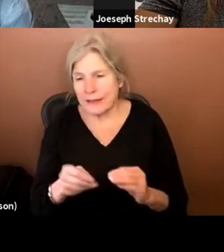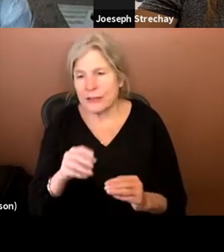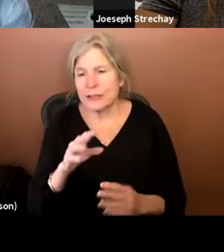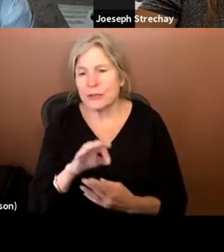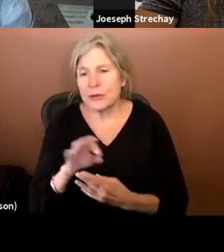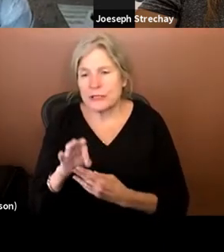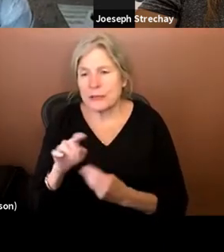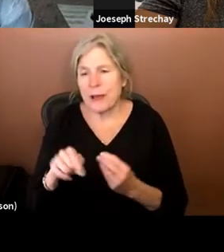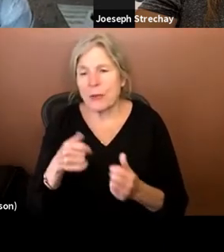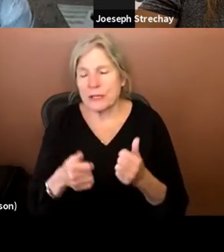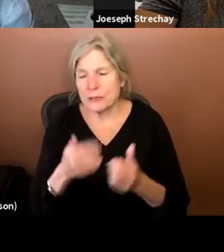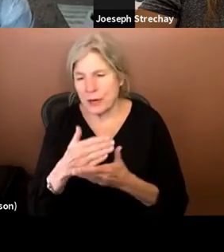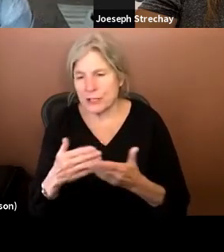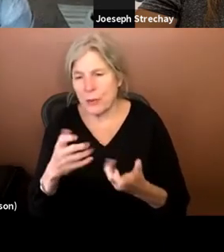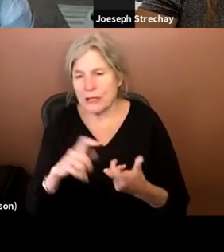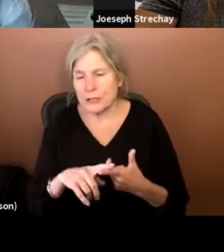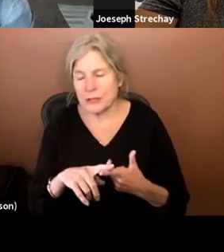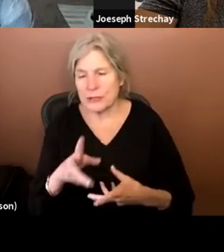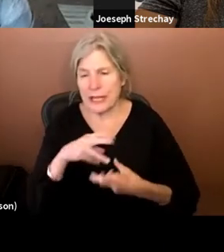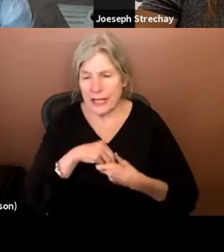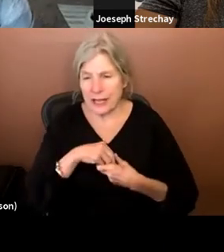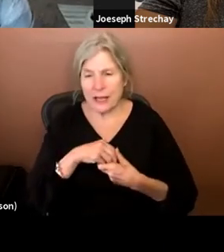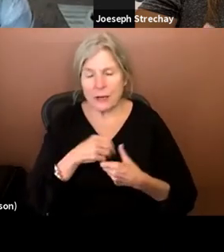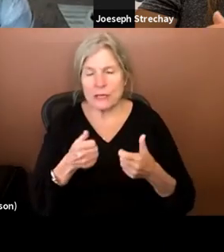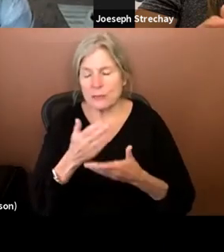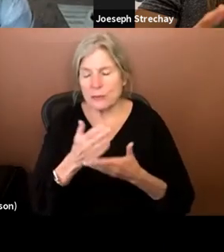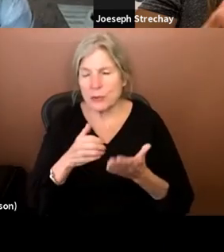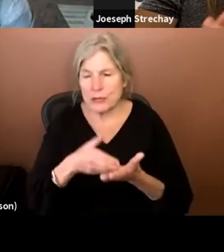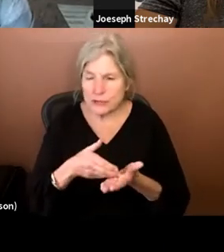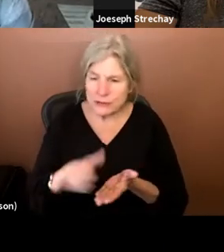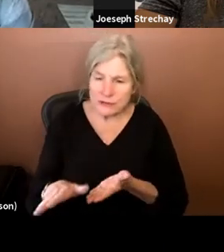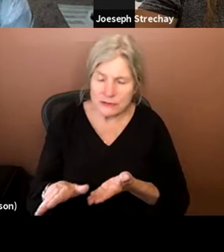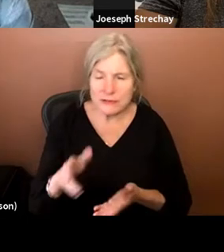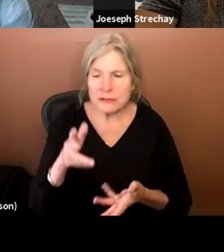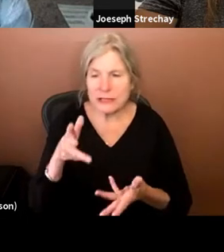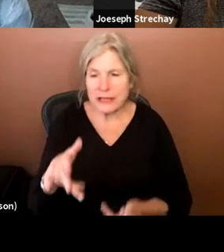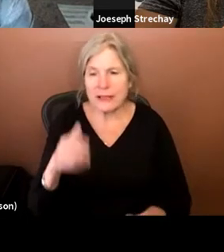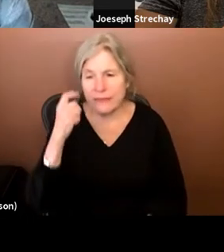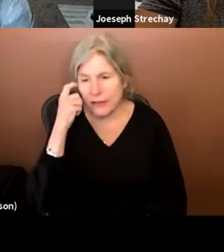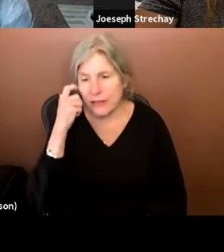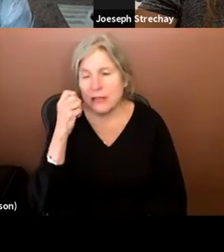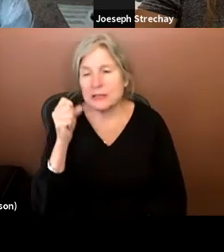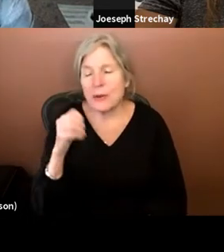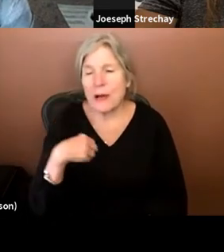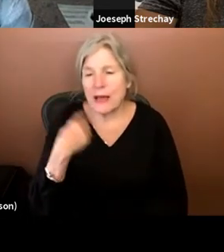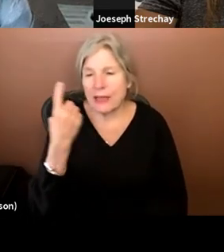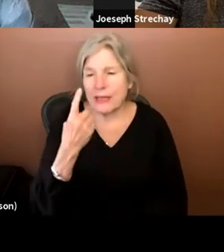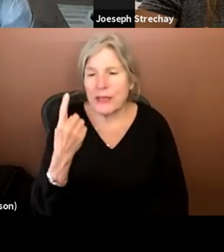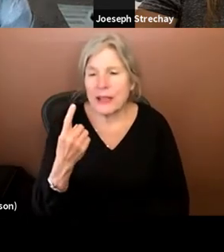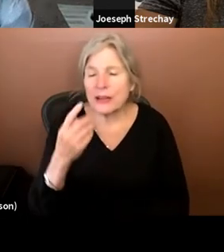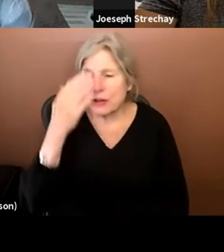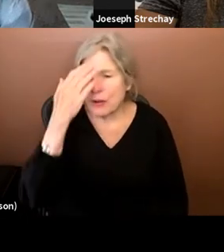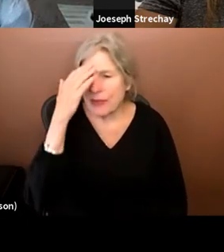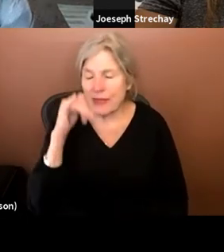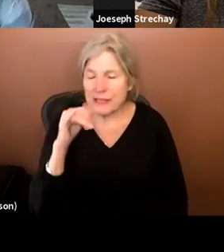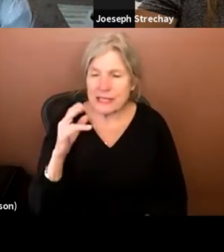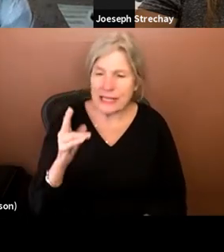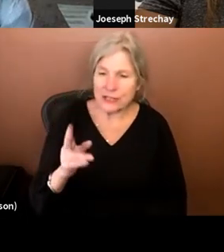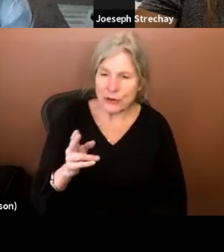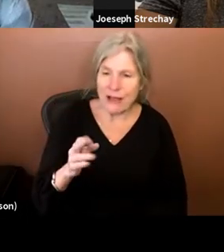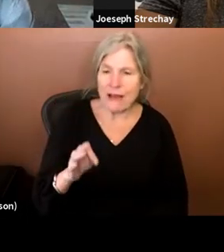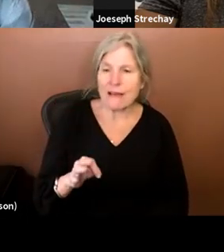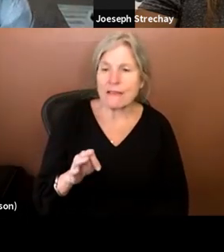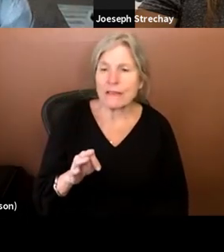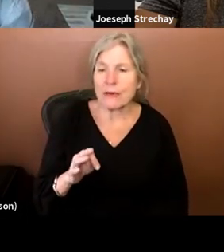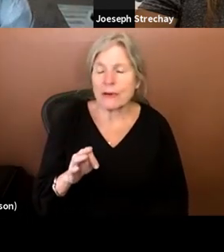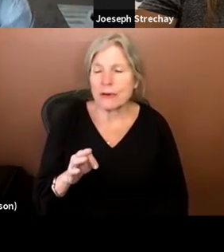parts of it you want to take in and what parts of it you'd like to leave behind. And so I think knowing that there's that history, right. Of,